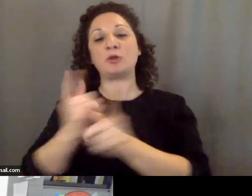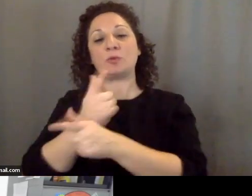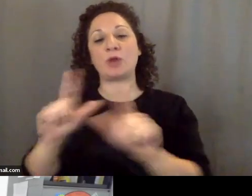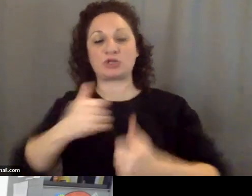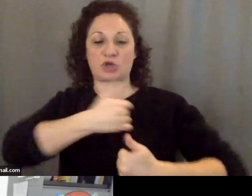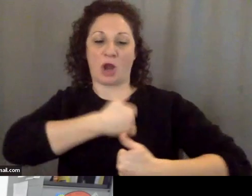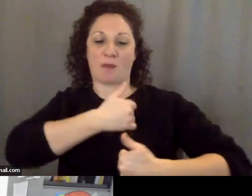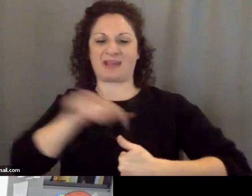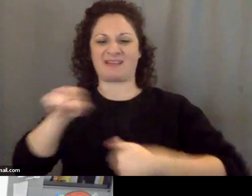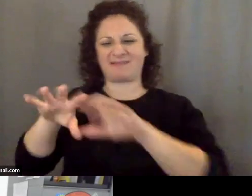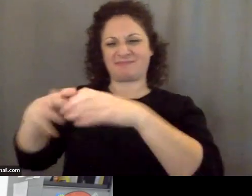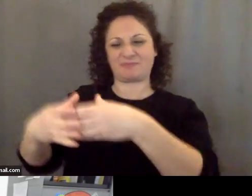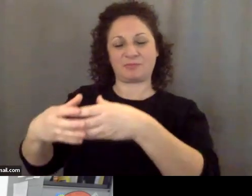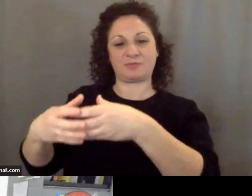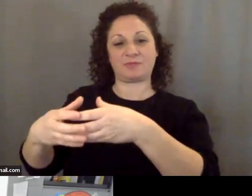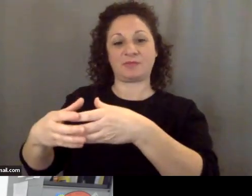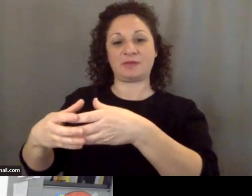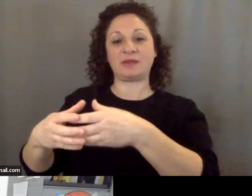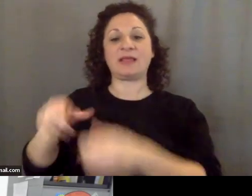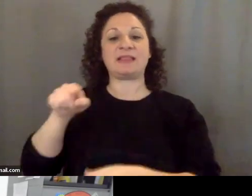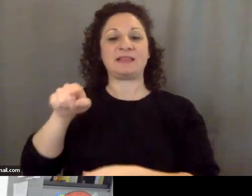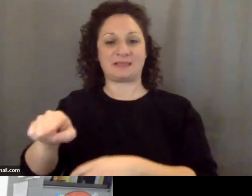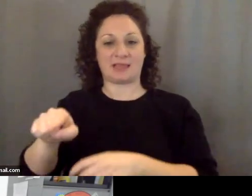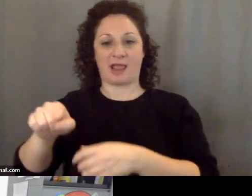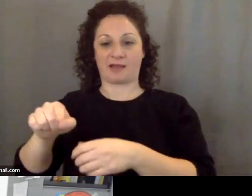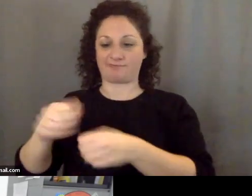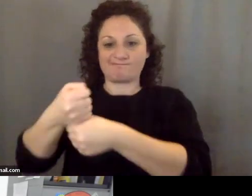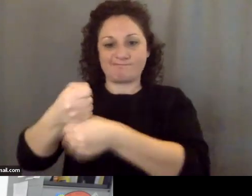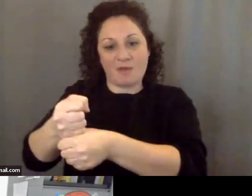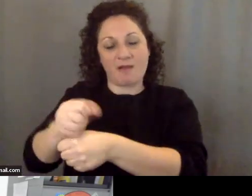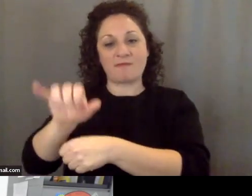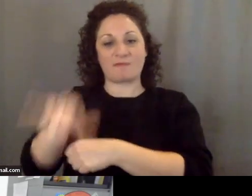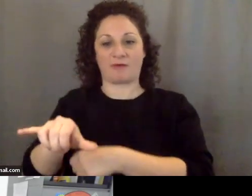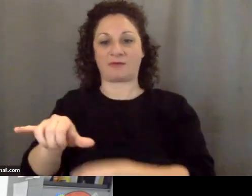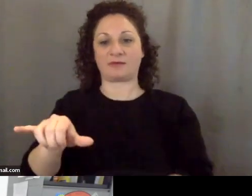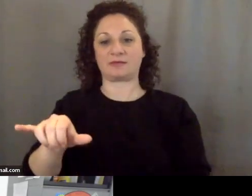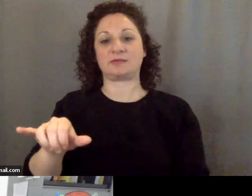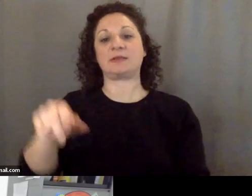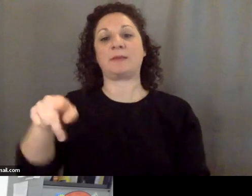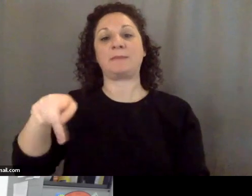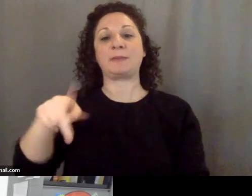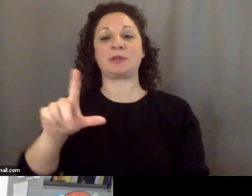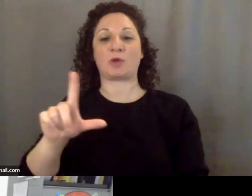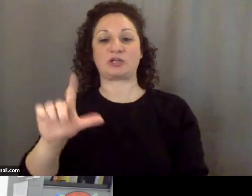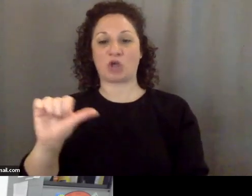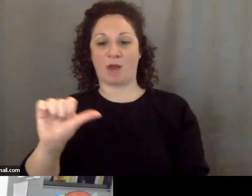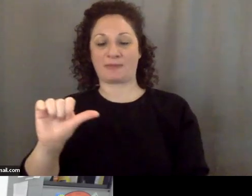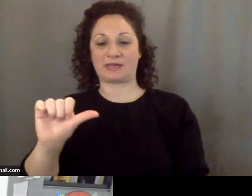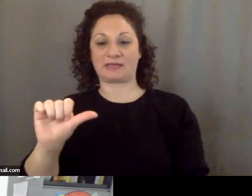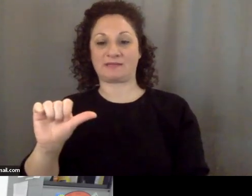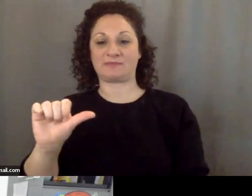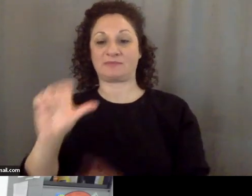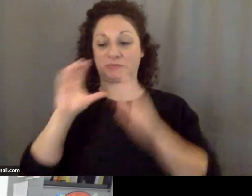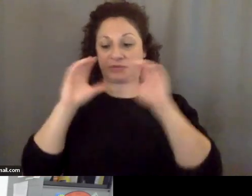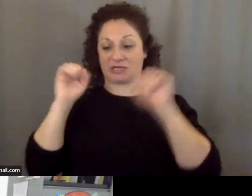specifically the strategic support force of the People's Liberation Army. And he gave them a general okay. But